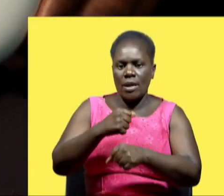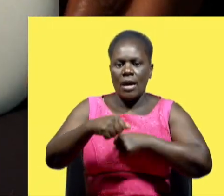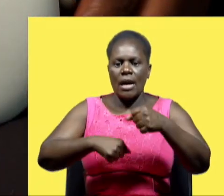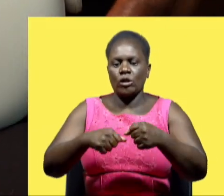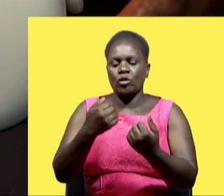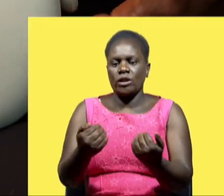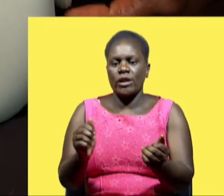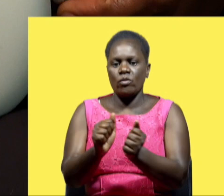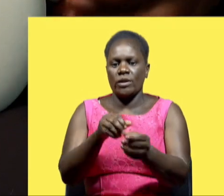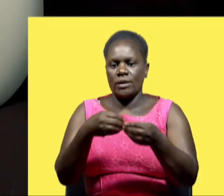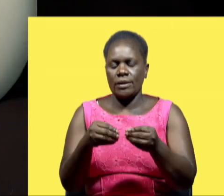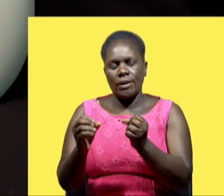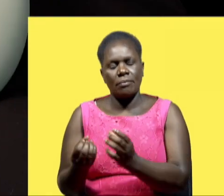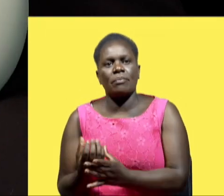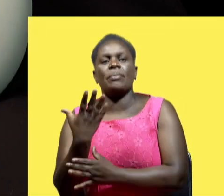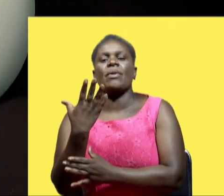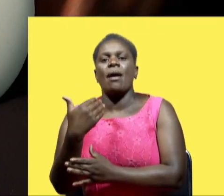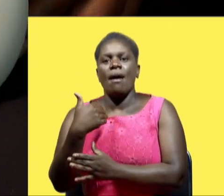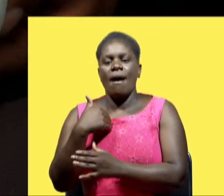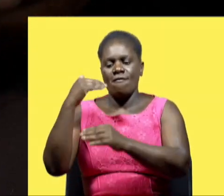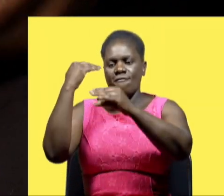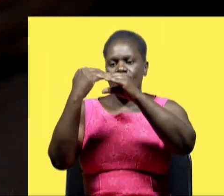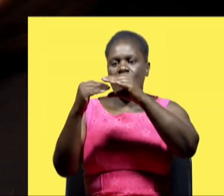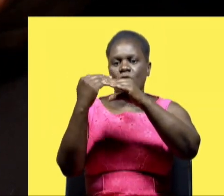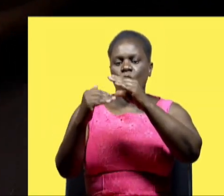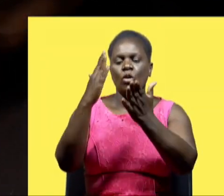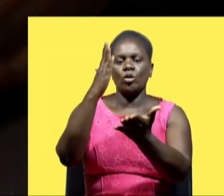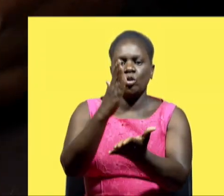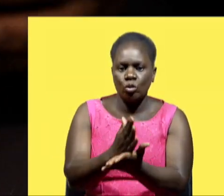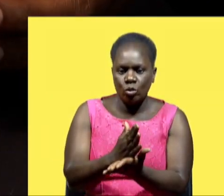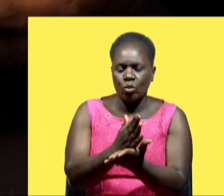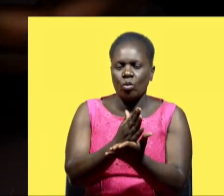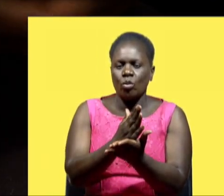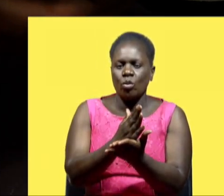children with disabilities we came up with a virtual reality